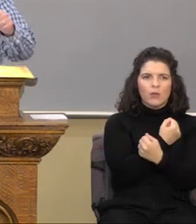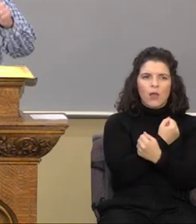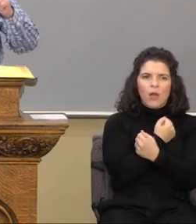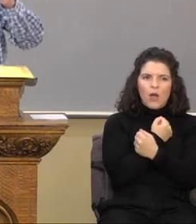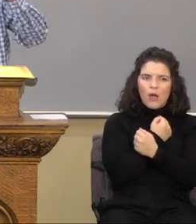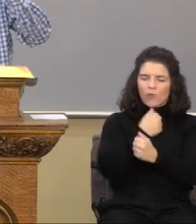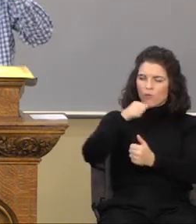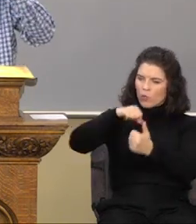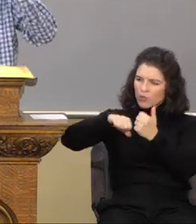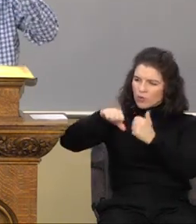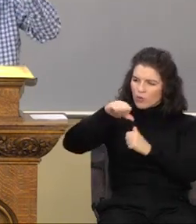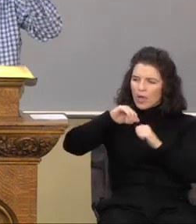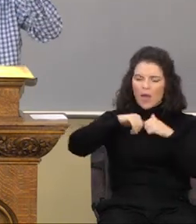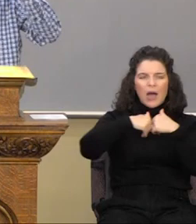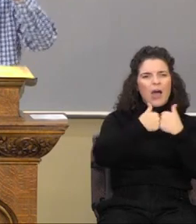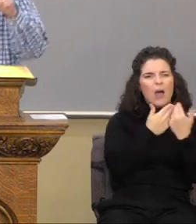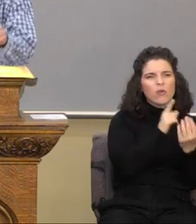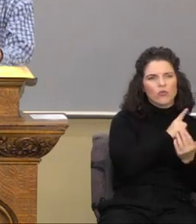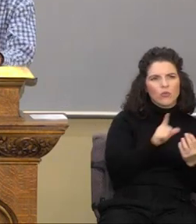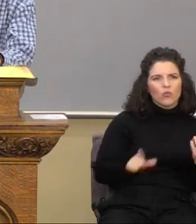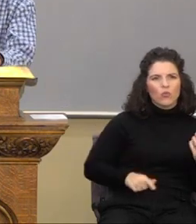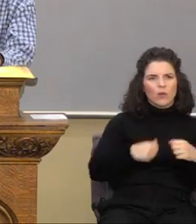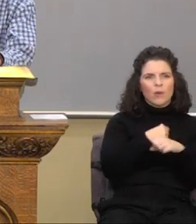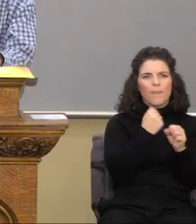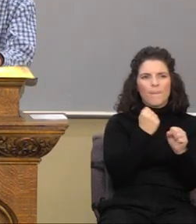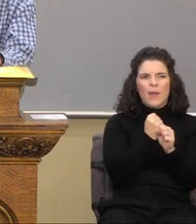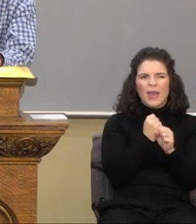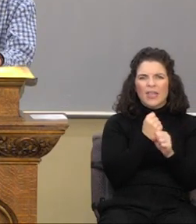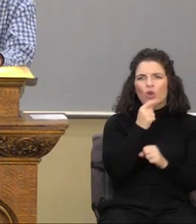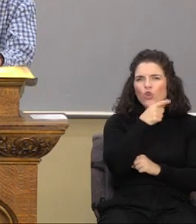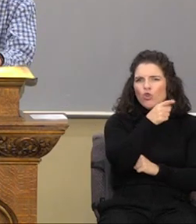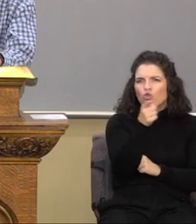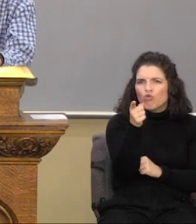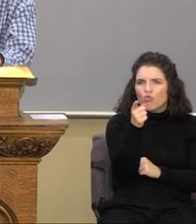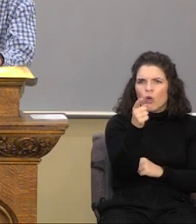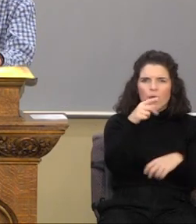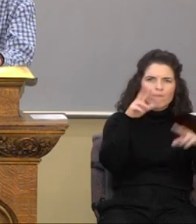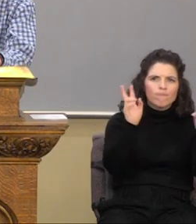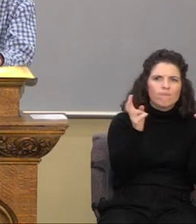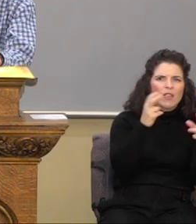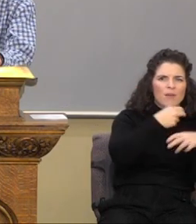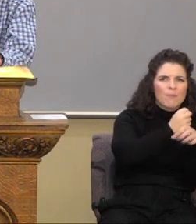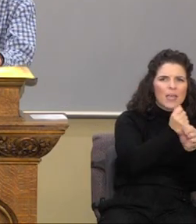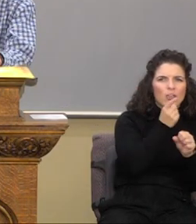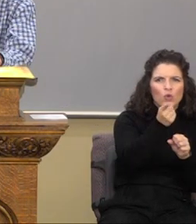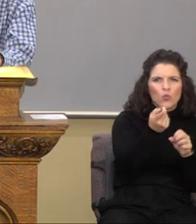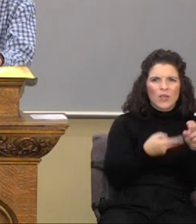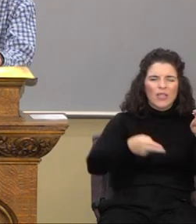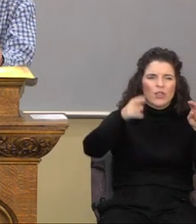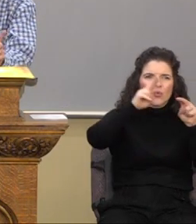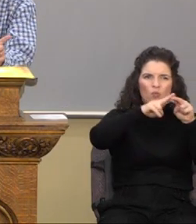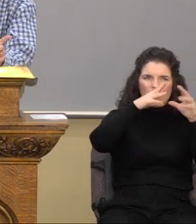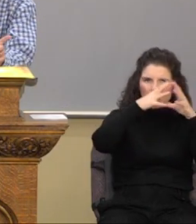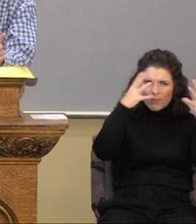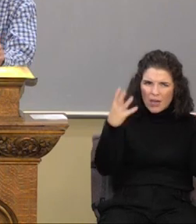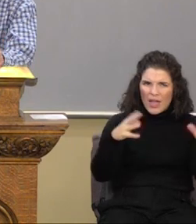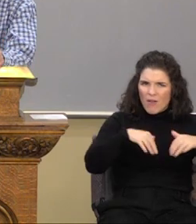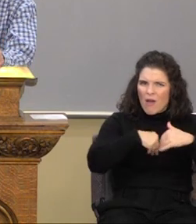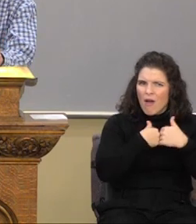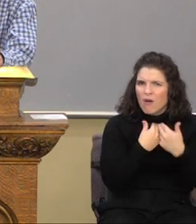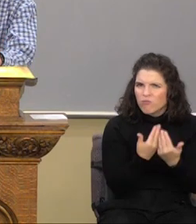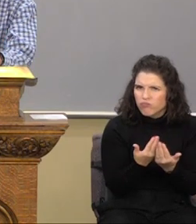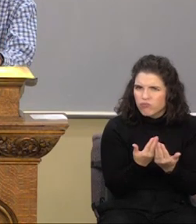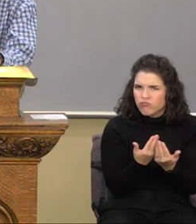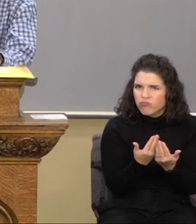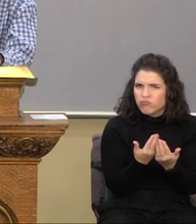How does the Lord, quote, make you increase and abound? Number one, do you